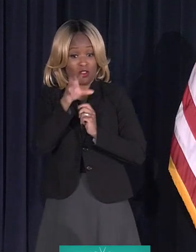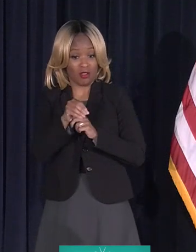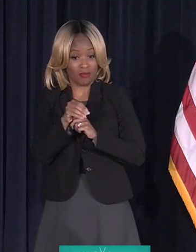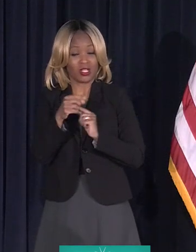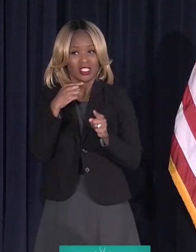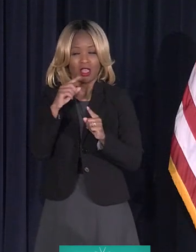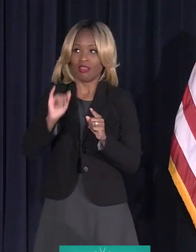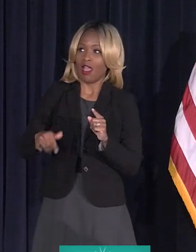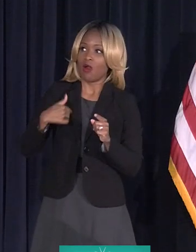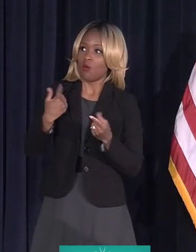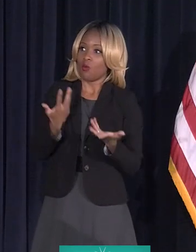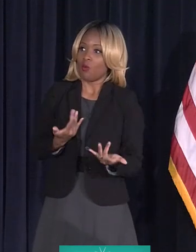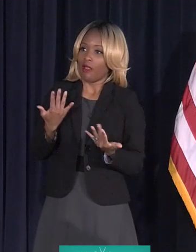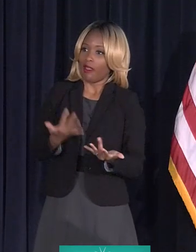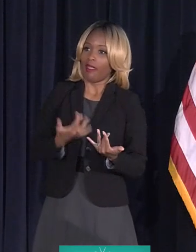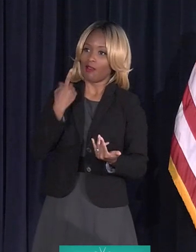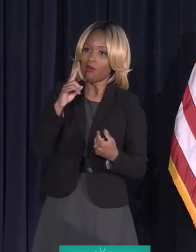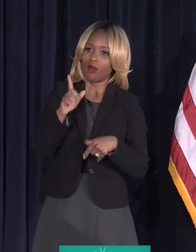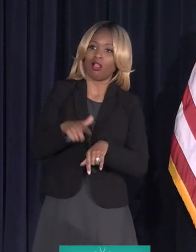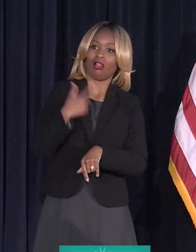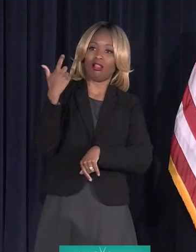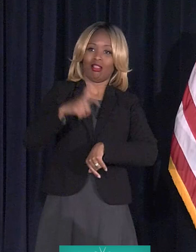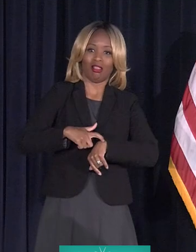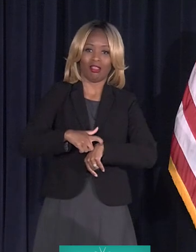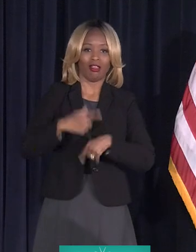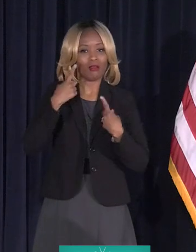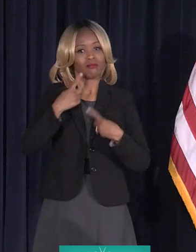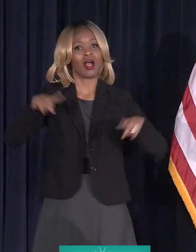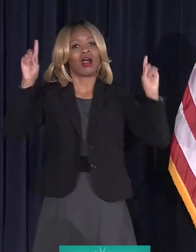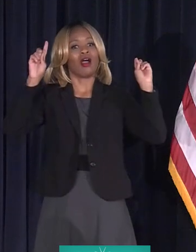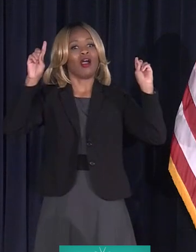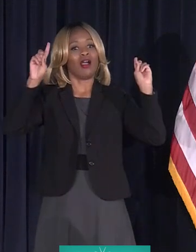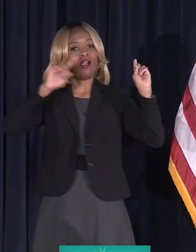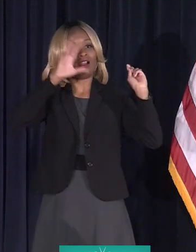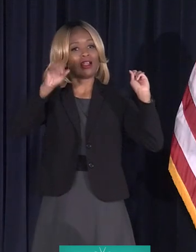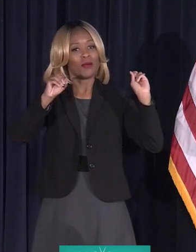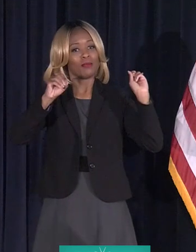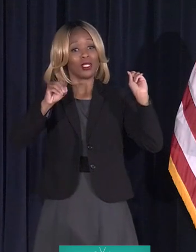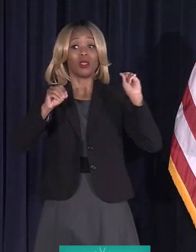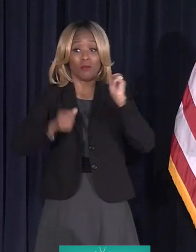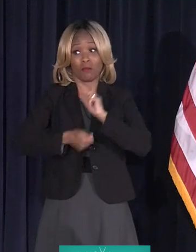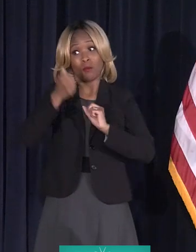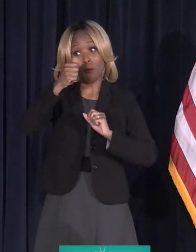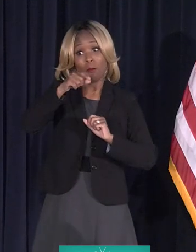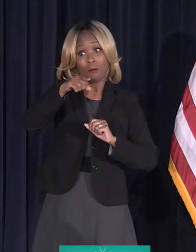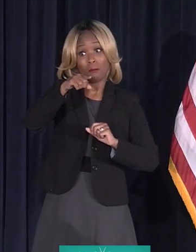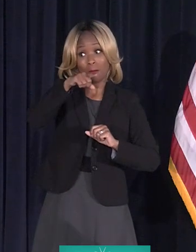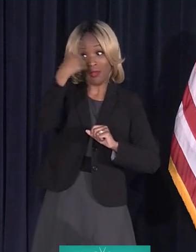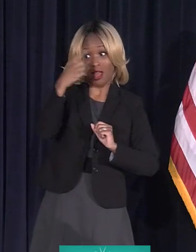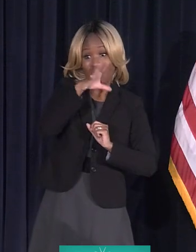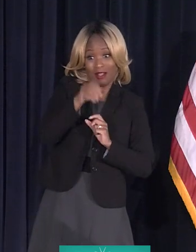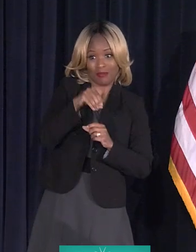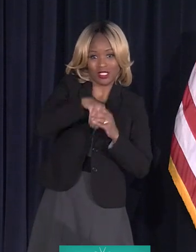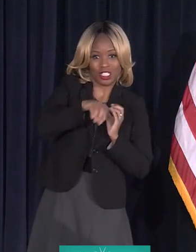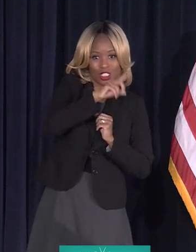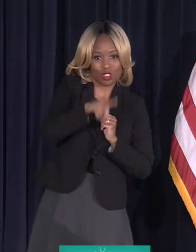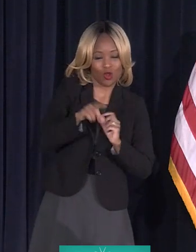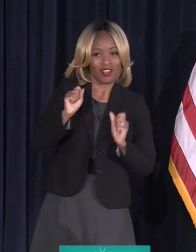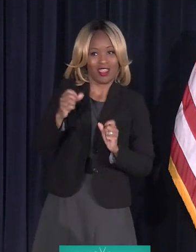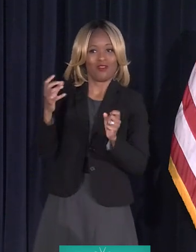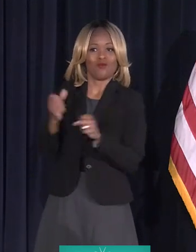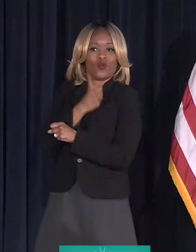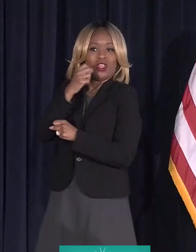what we've been waiting for for years. The chance for companies, primarily black companies in Detroit, to be able to win Detroit